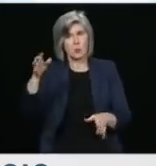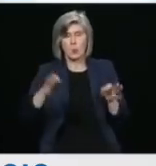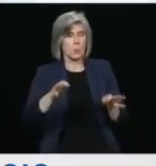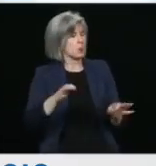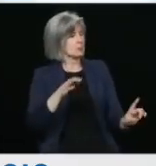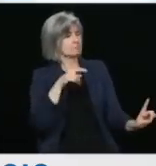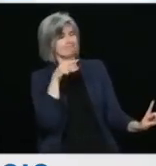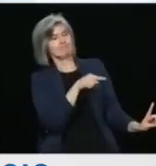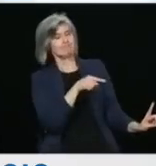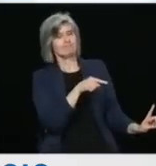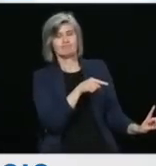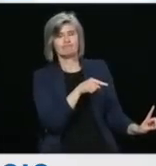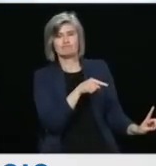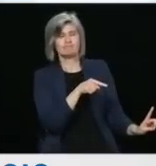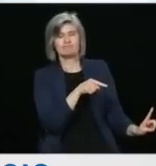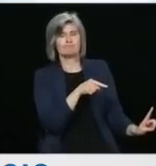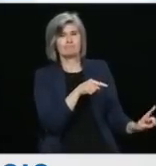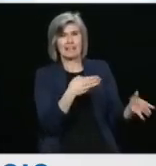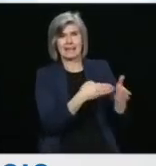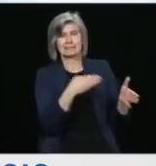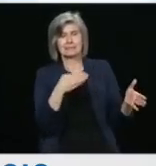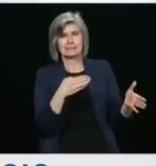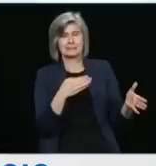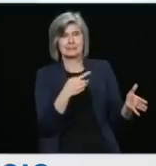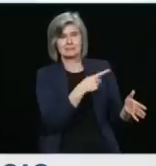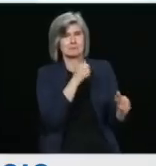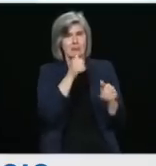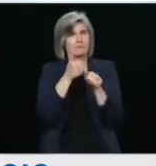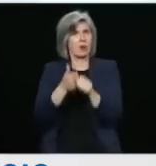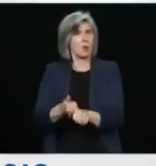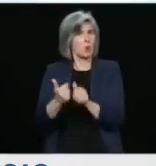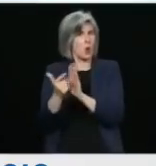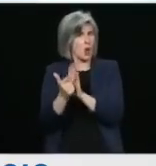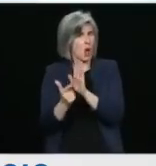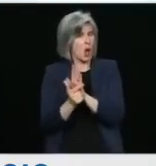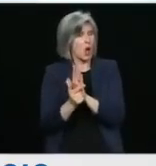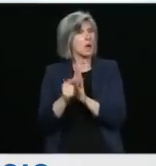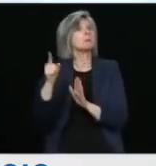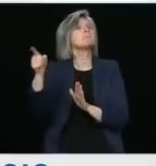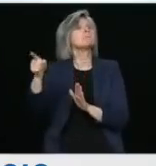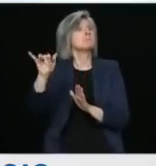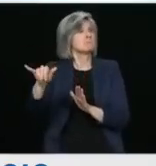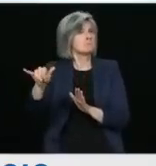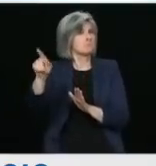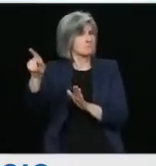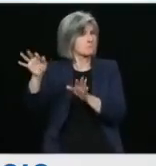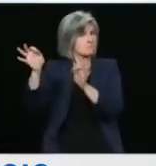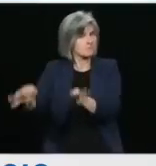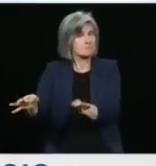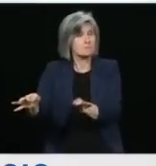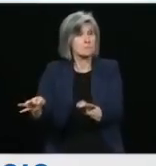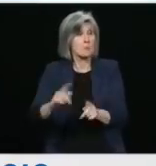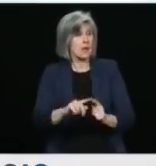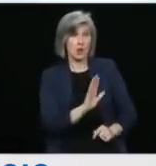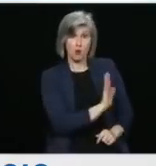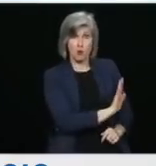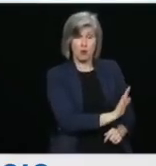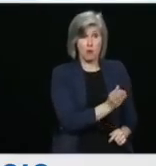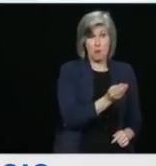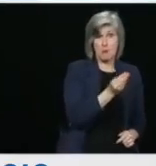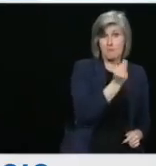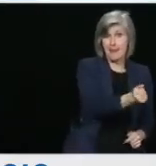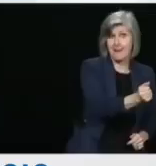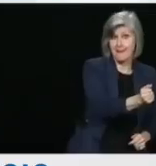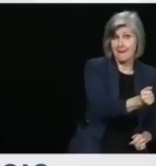they have been those types of payments for expenses that a source may undertake